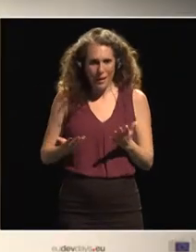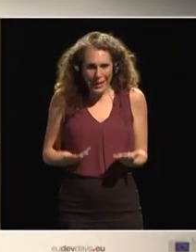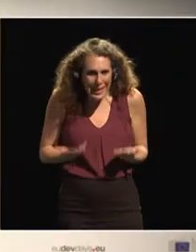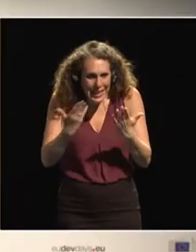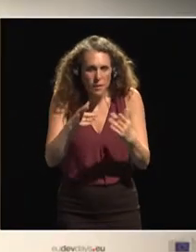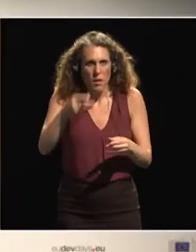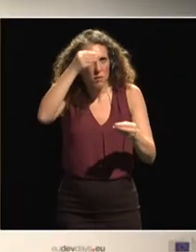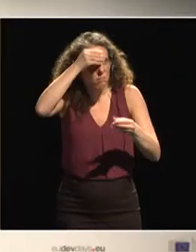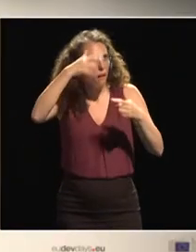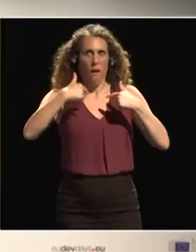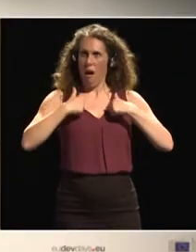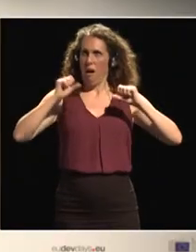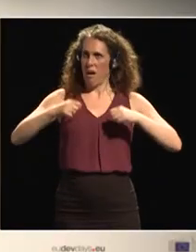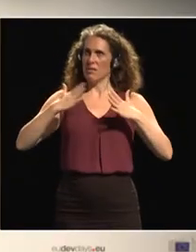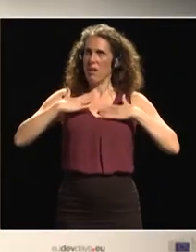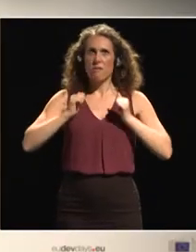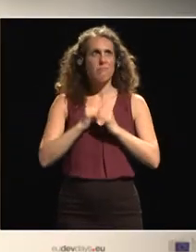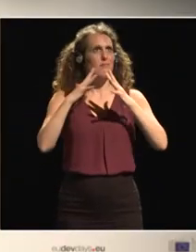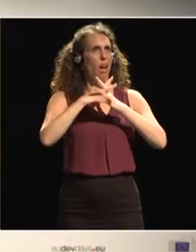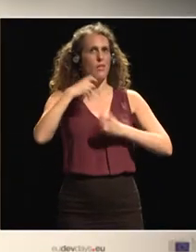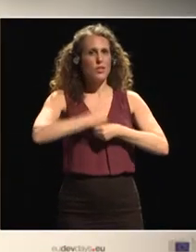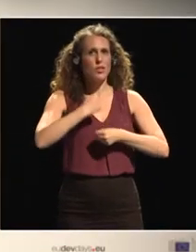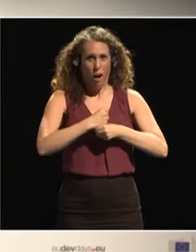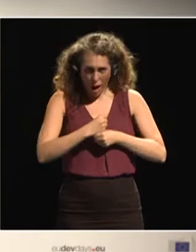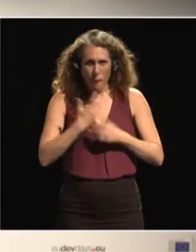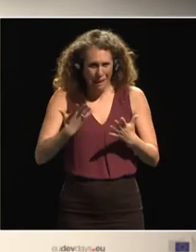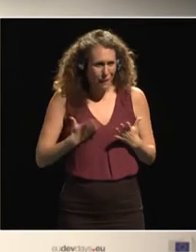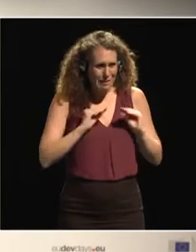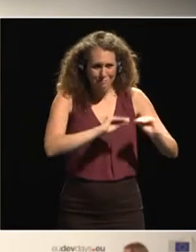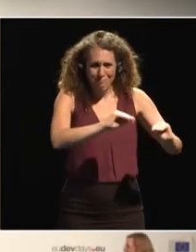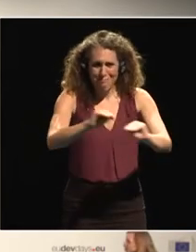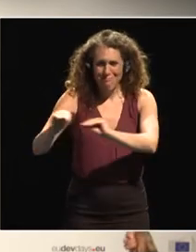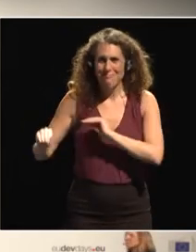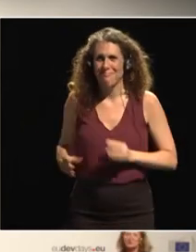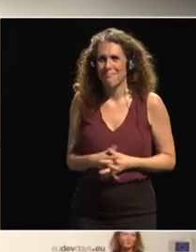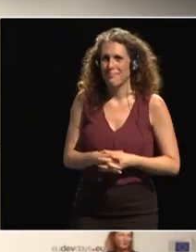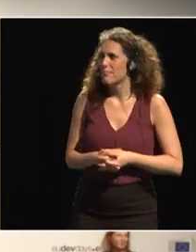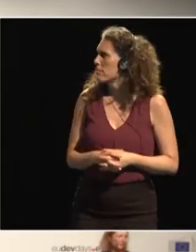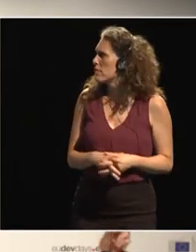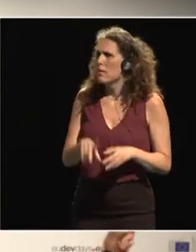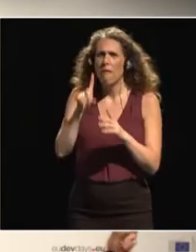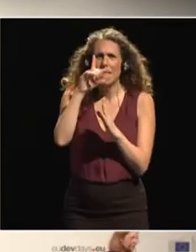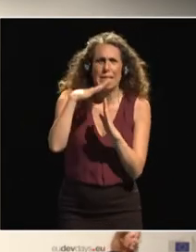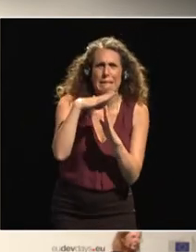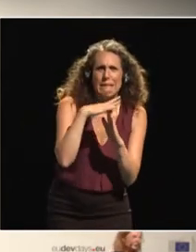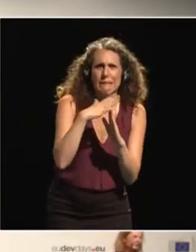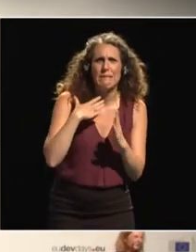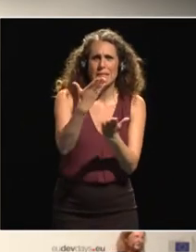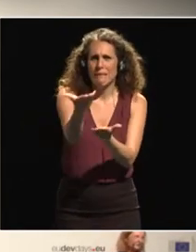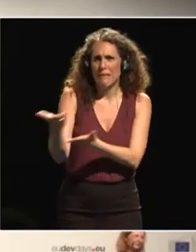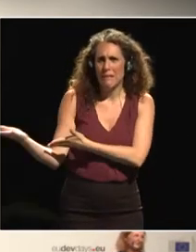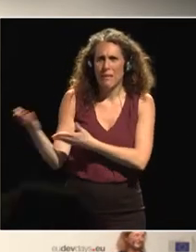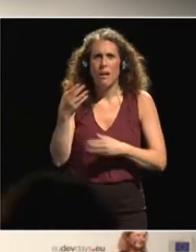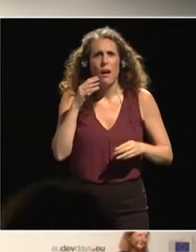seek the job thank you thank you very much and pause for a moment while we welcome Commissioner Hogan